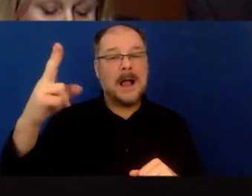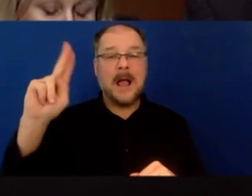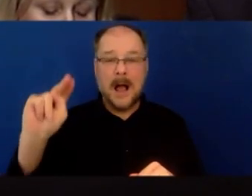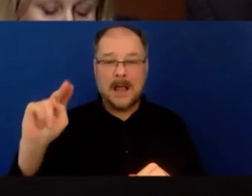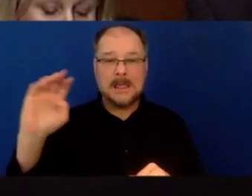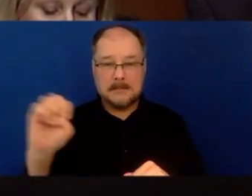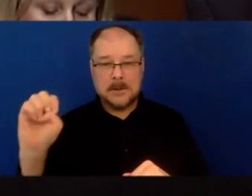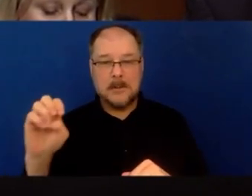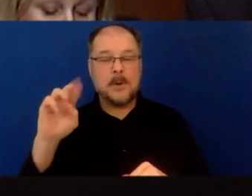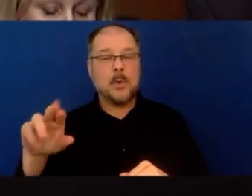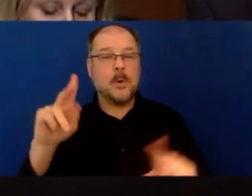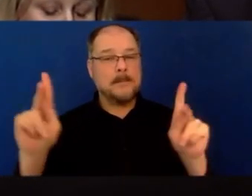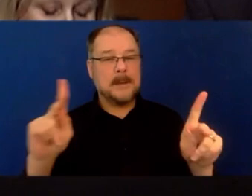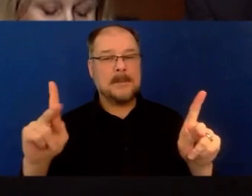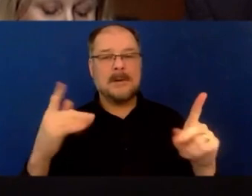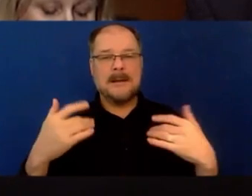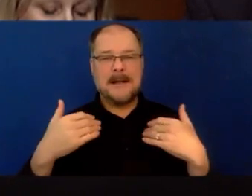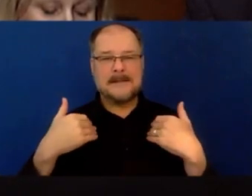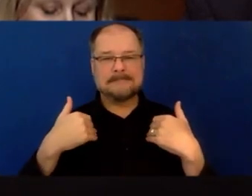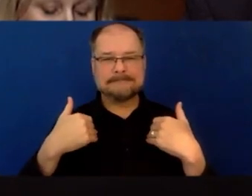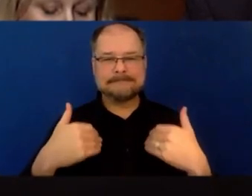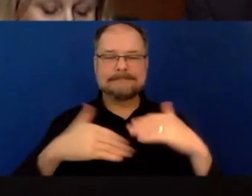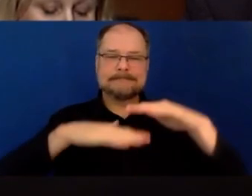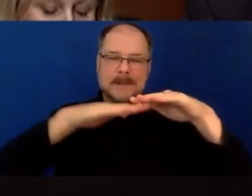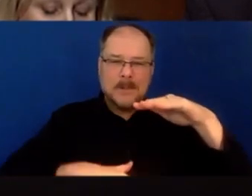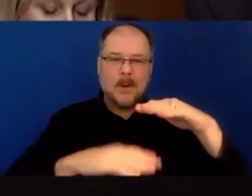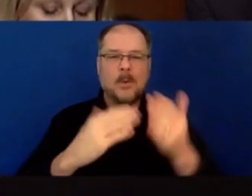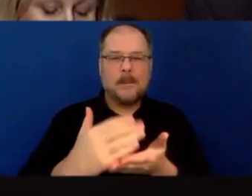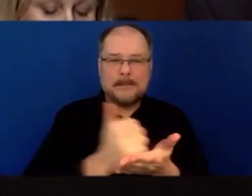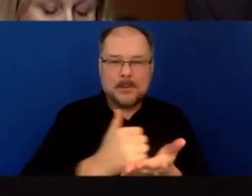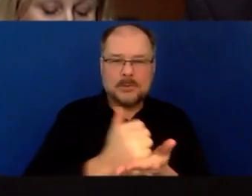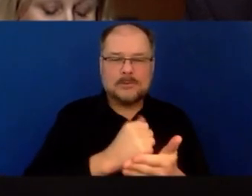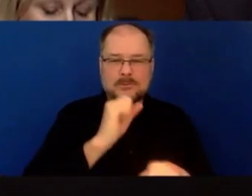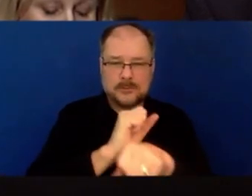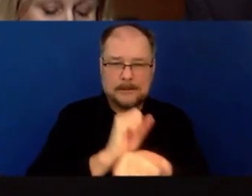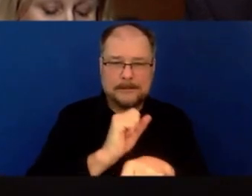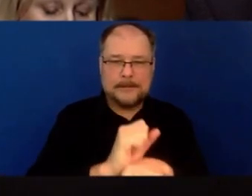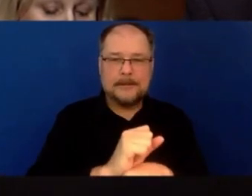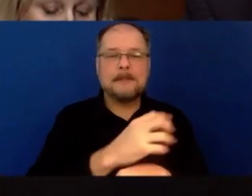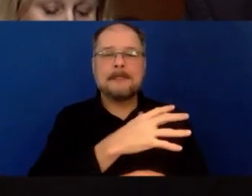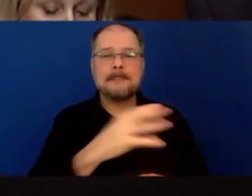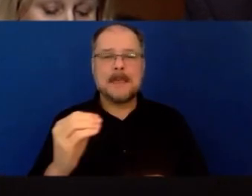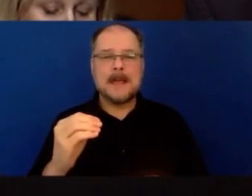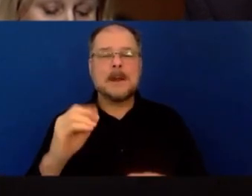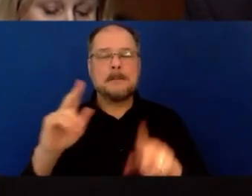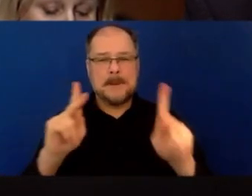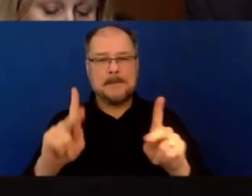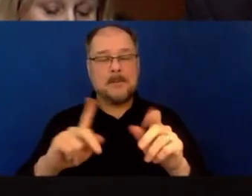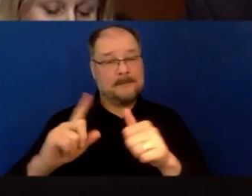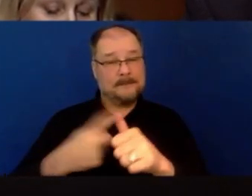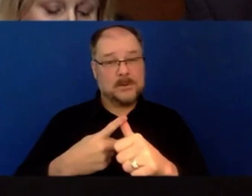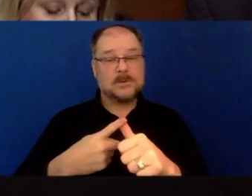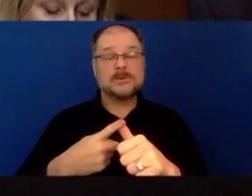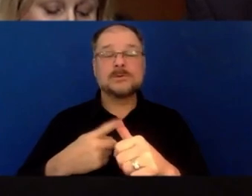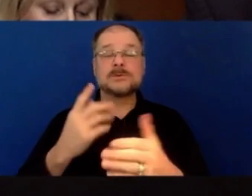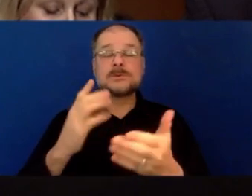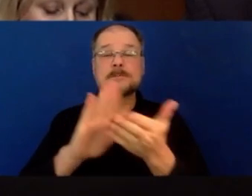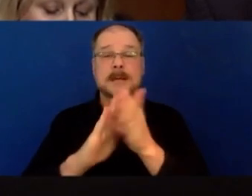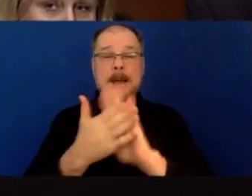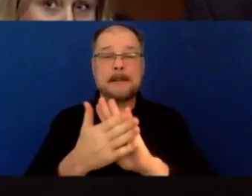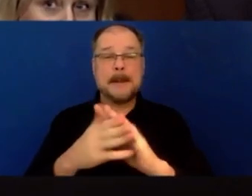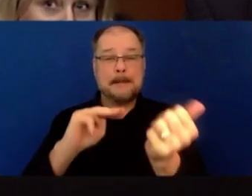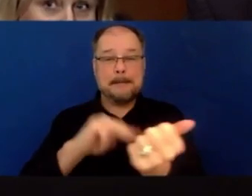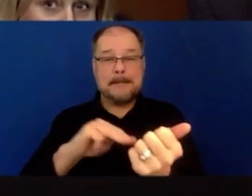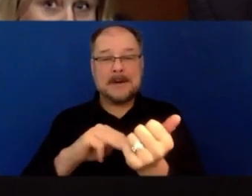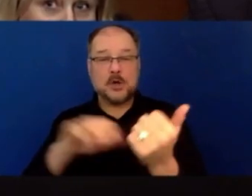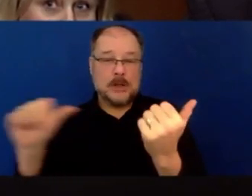introduce workers into the health system through the medical assistant job. And then it's about upskilling,